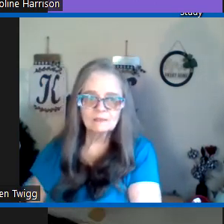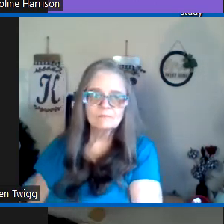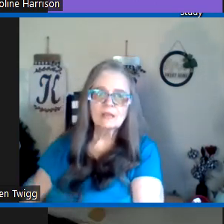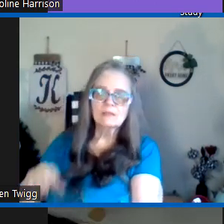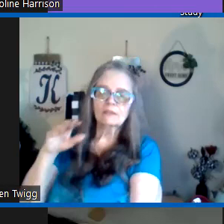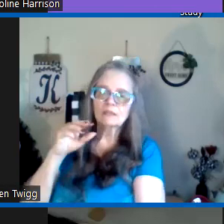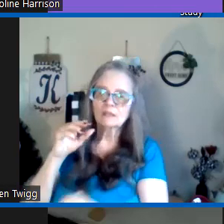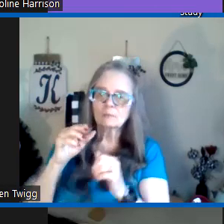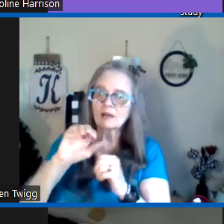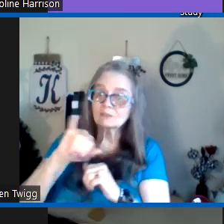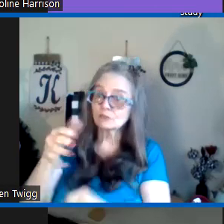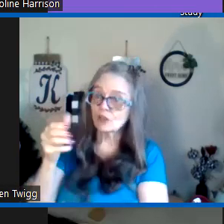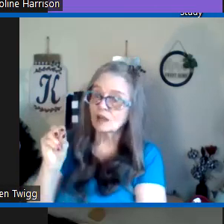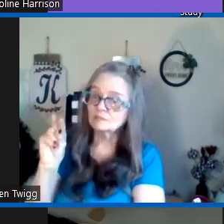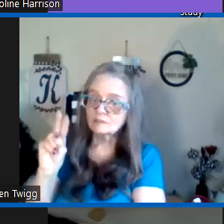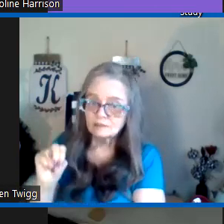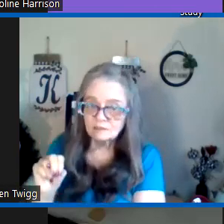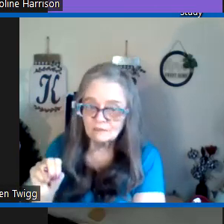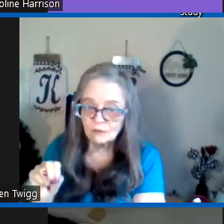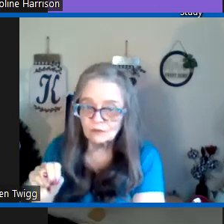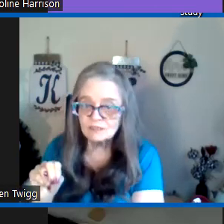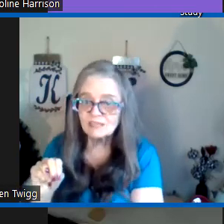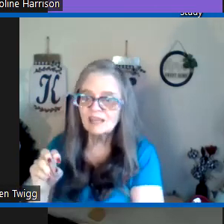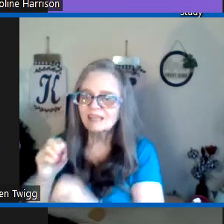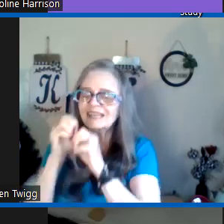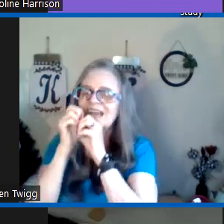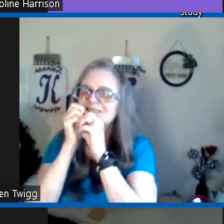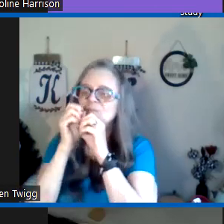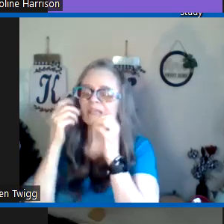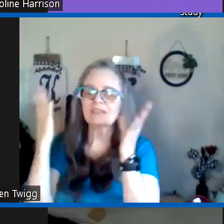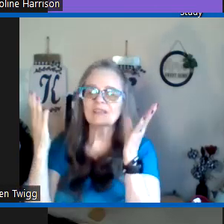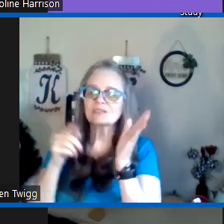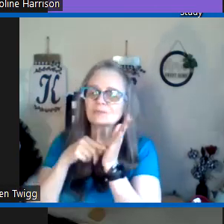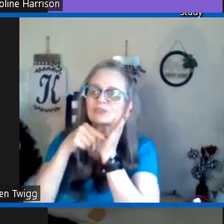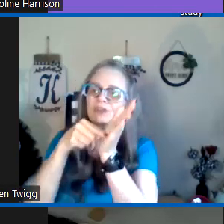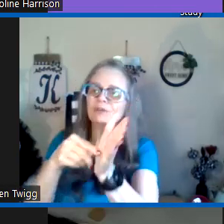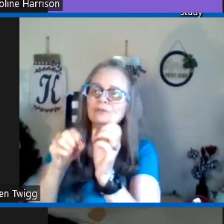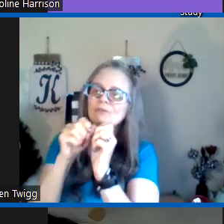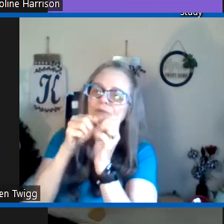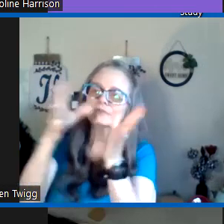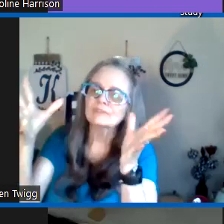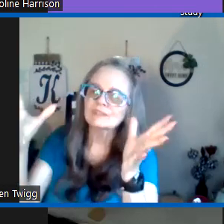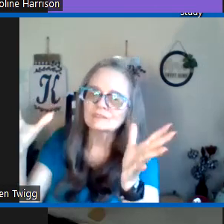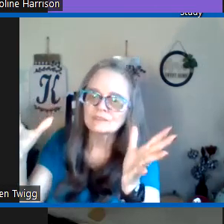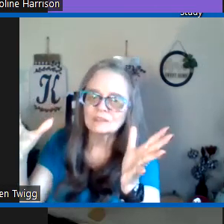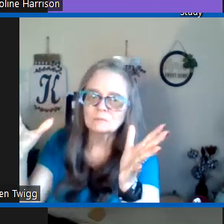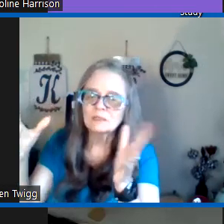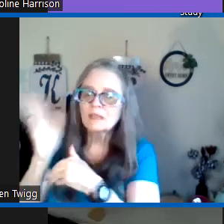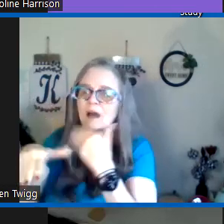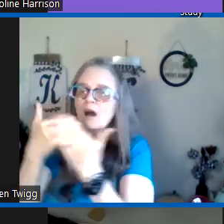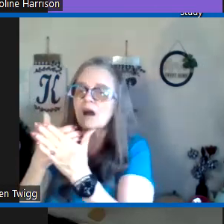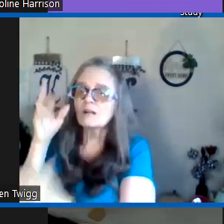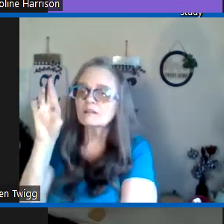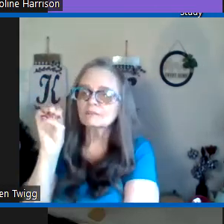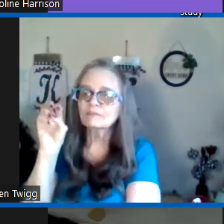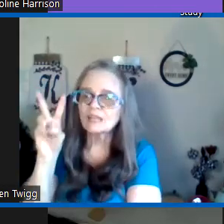okay the apostle John of course he had many things were shown revealed to him